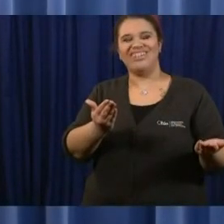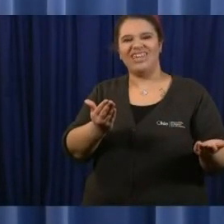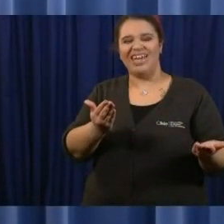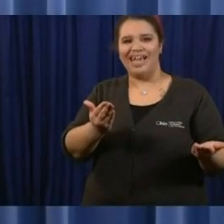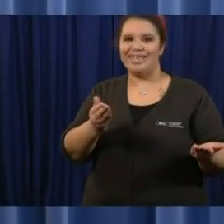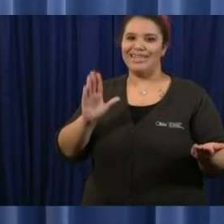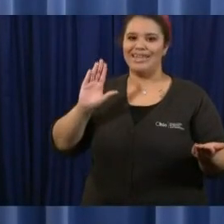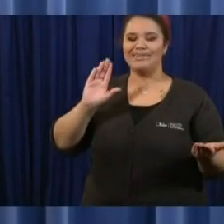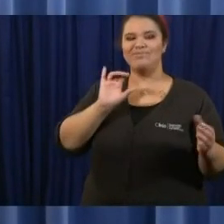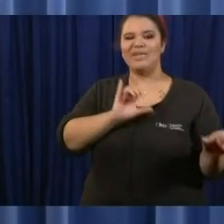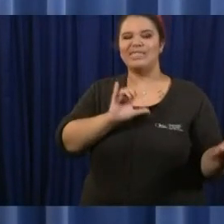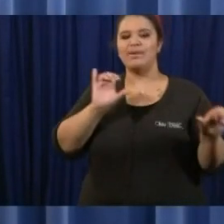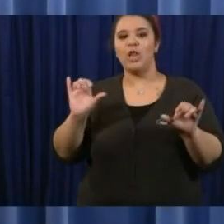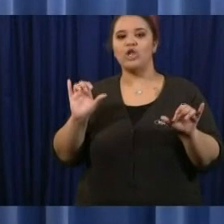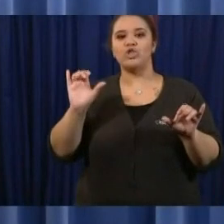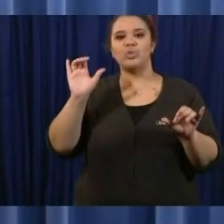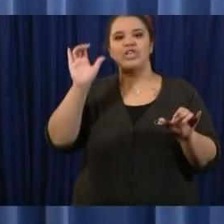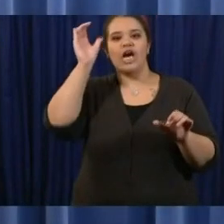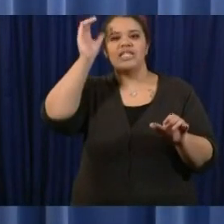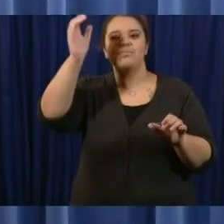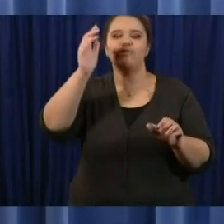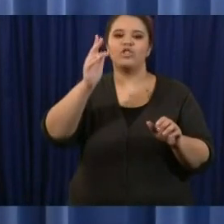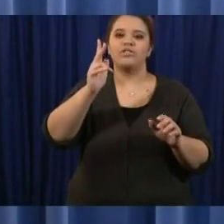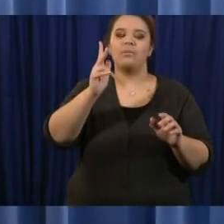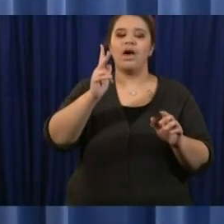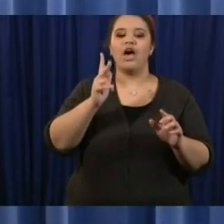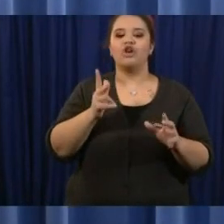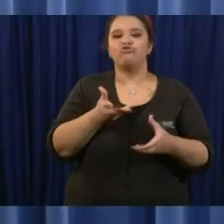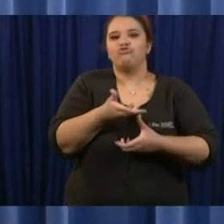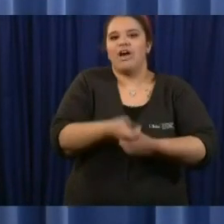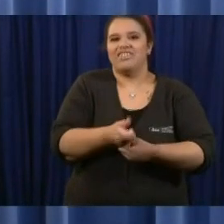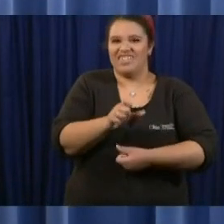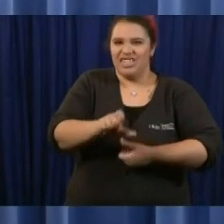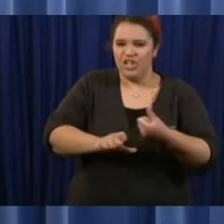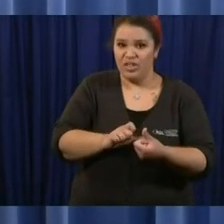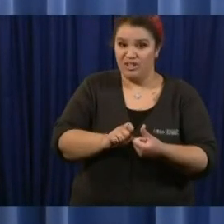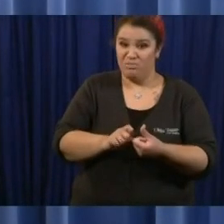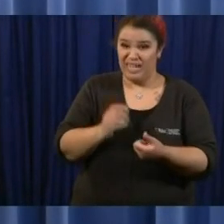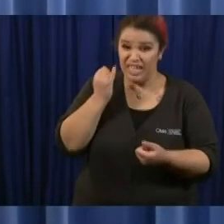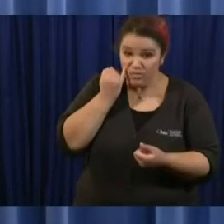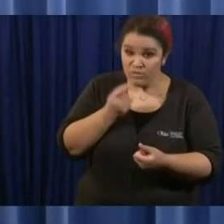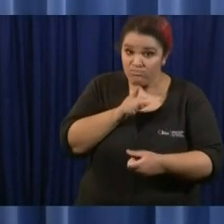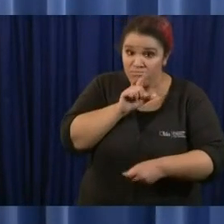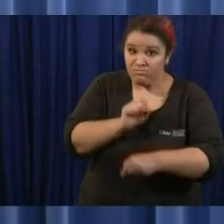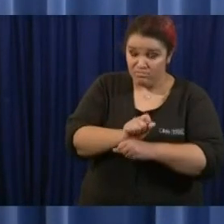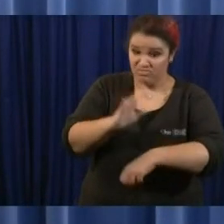lately you can see people simply aren't wearing masks as they should thank you